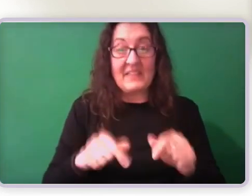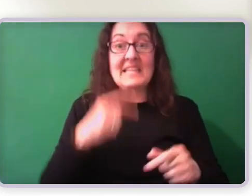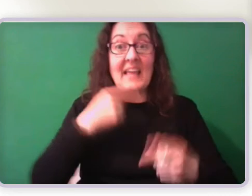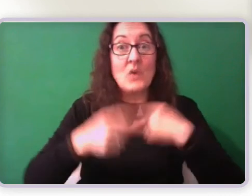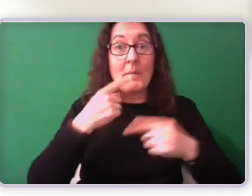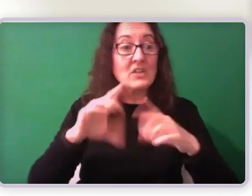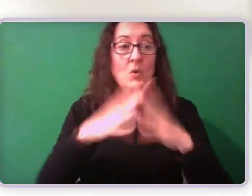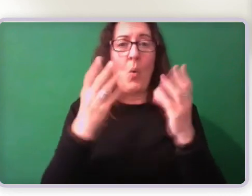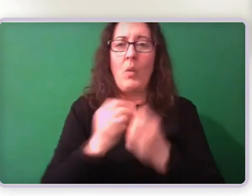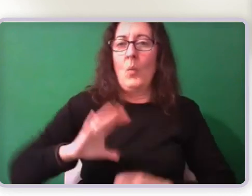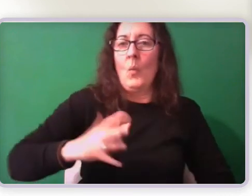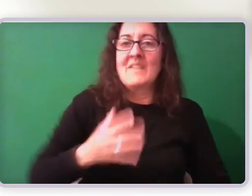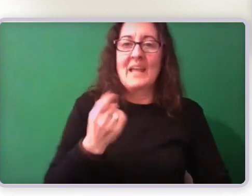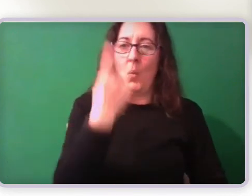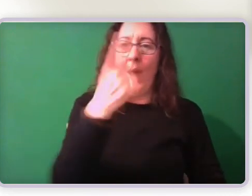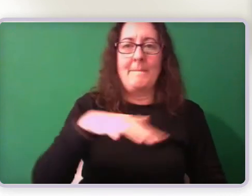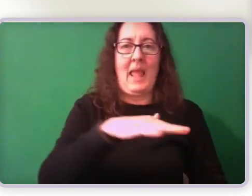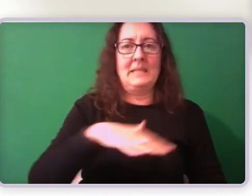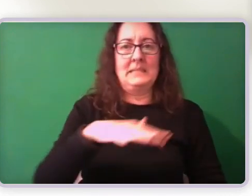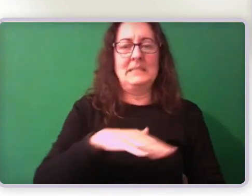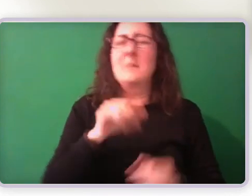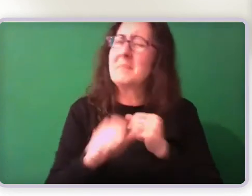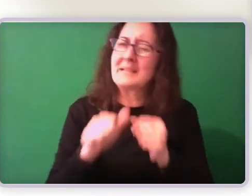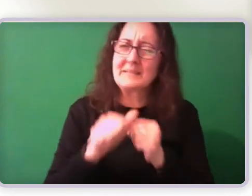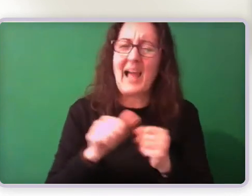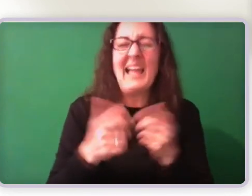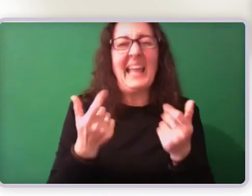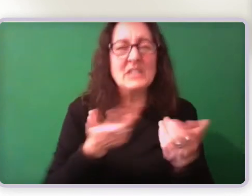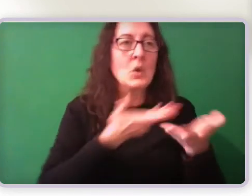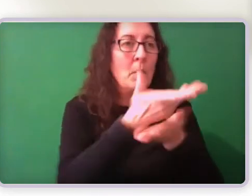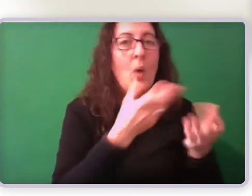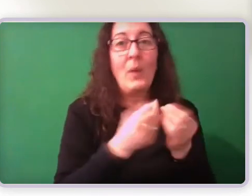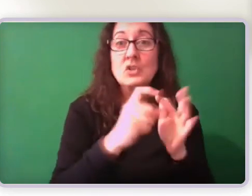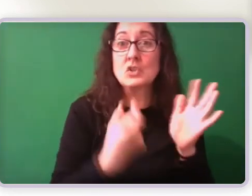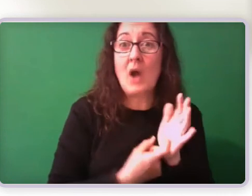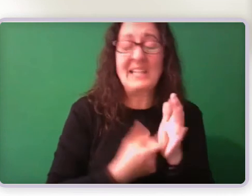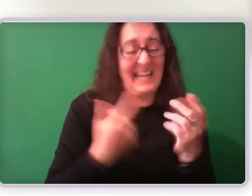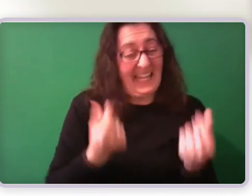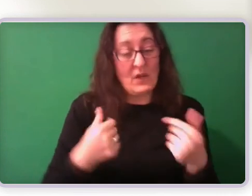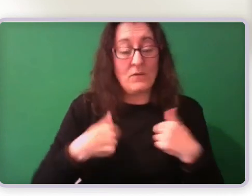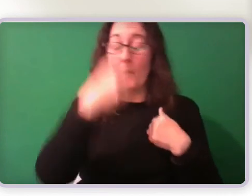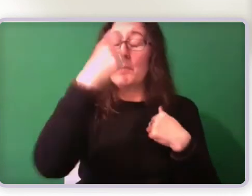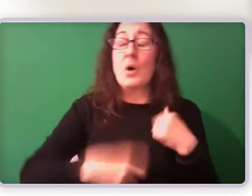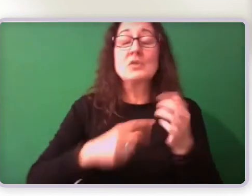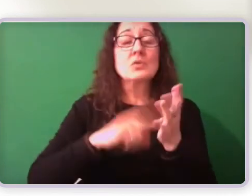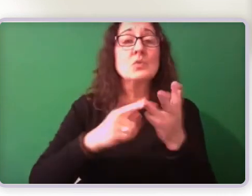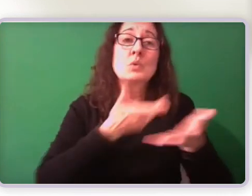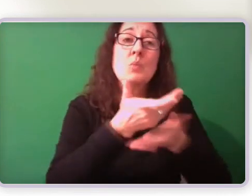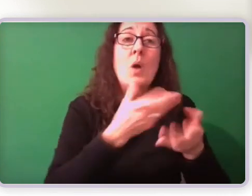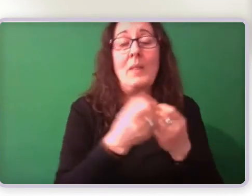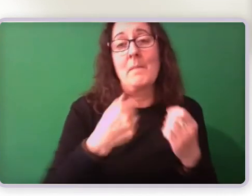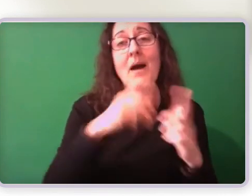may make it easier for people to communicate to their doctors about what they need from them to support their application.